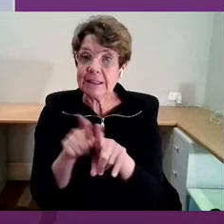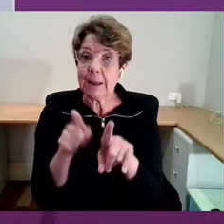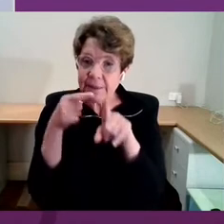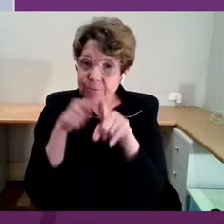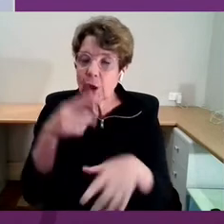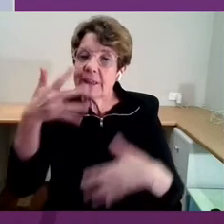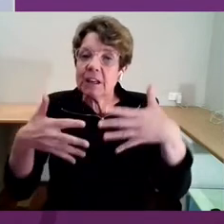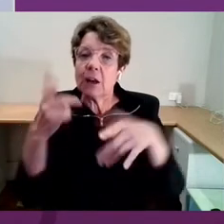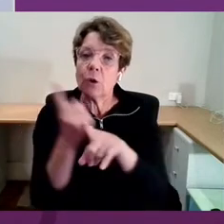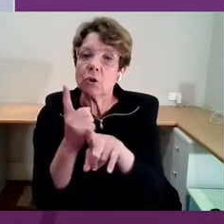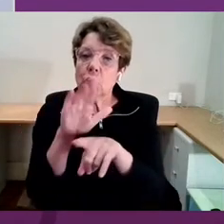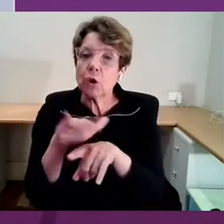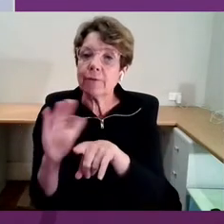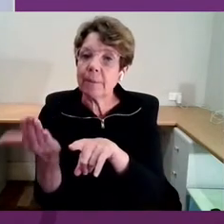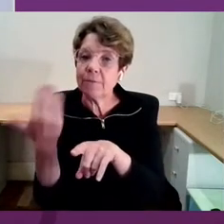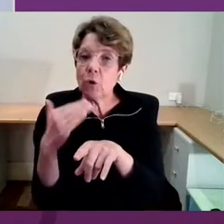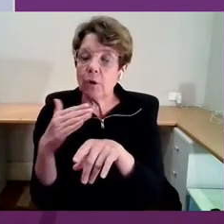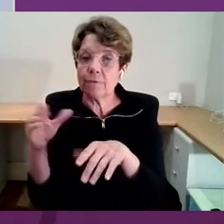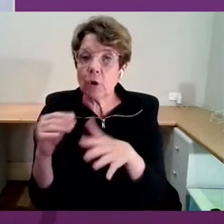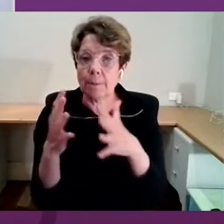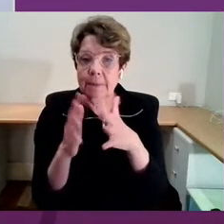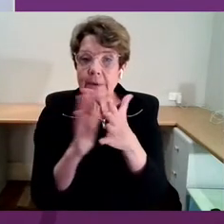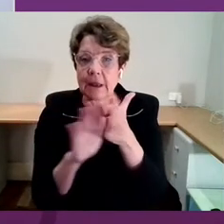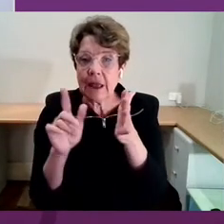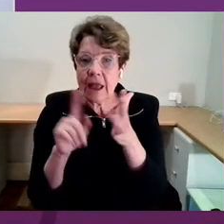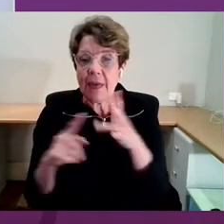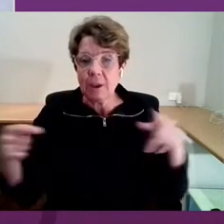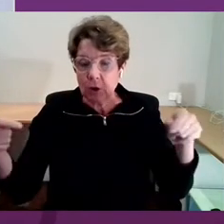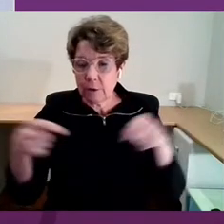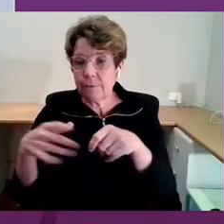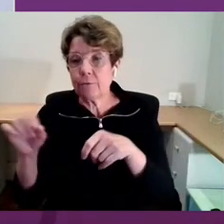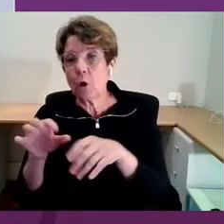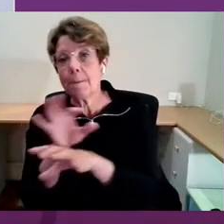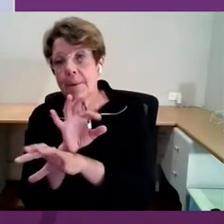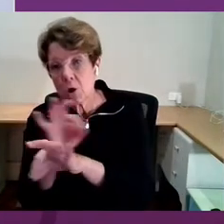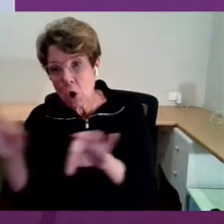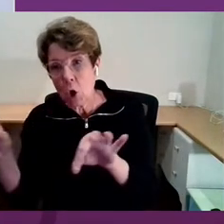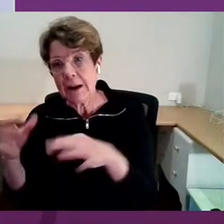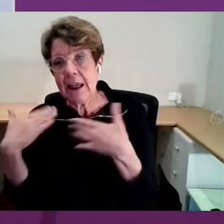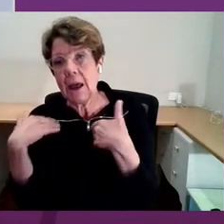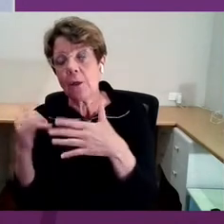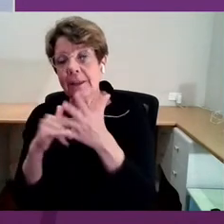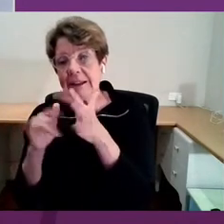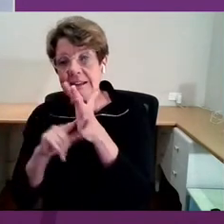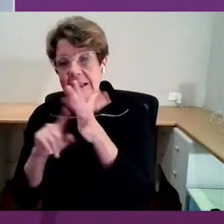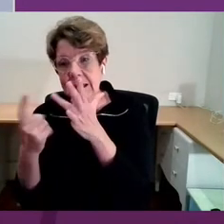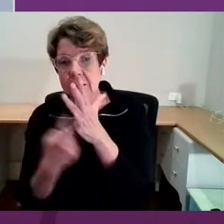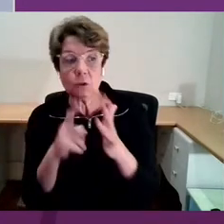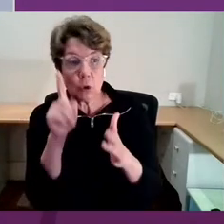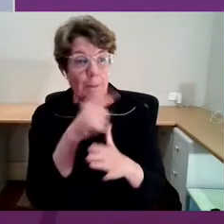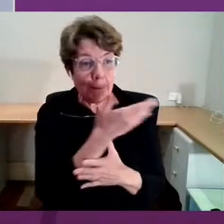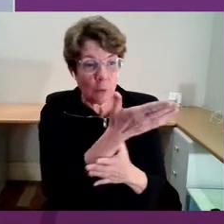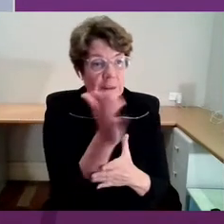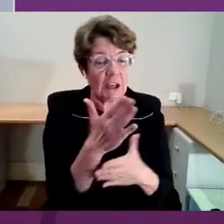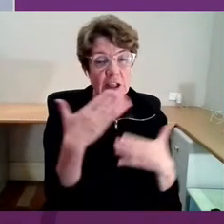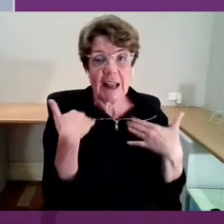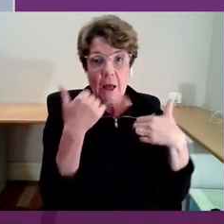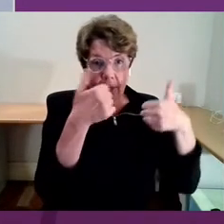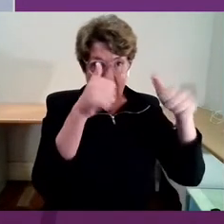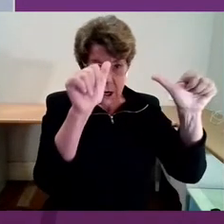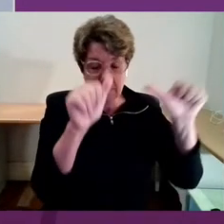contribution of non-health sectors to people's health outcomes. I mean, those two are the big structural